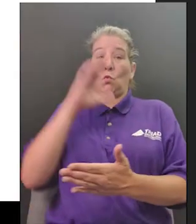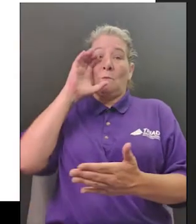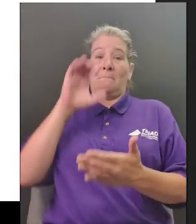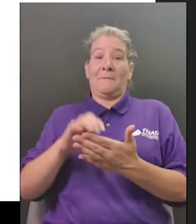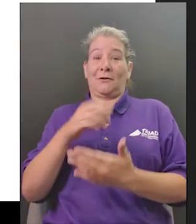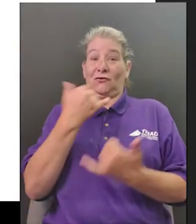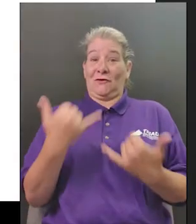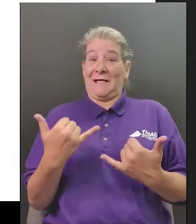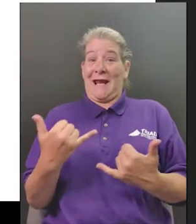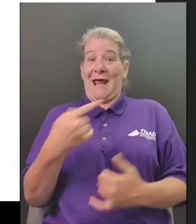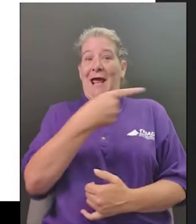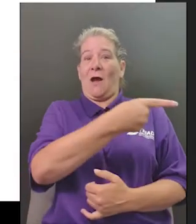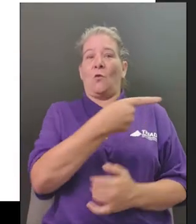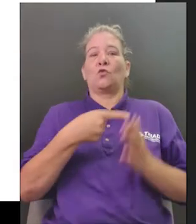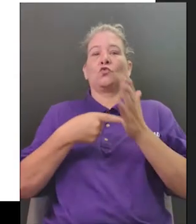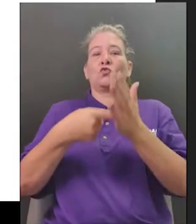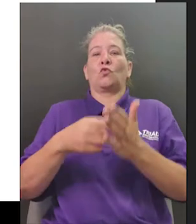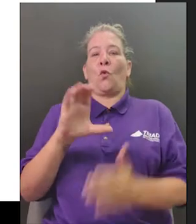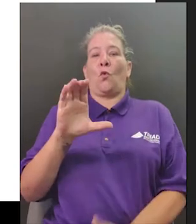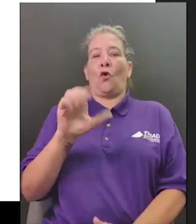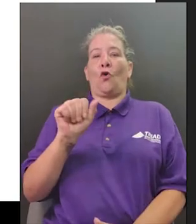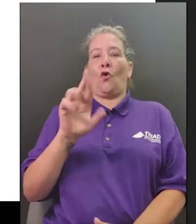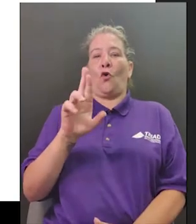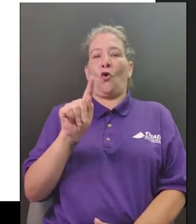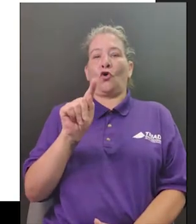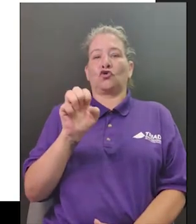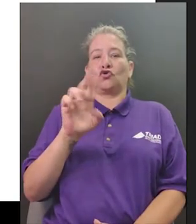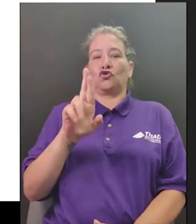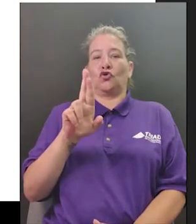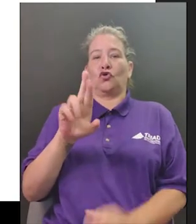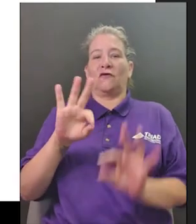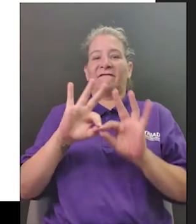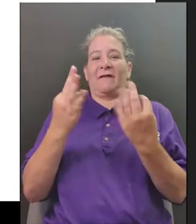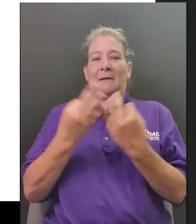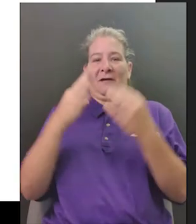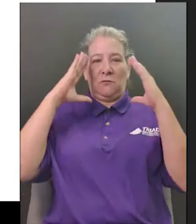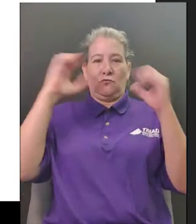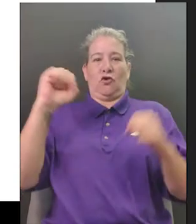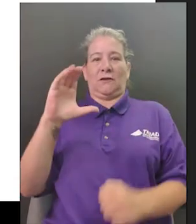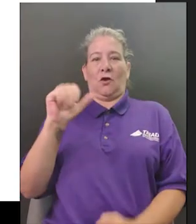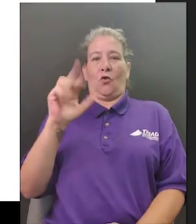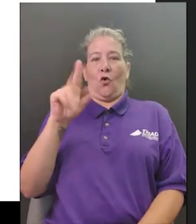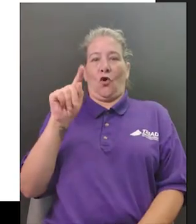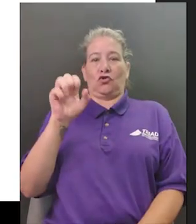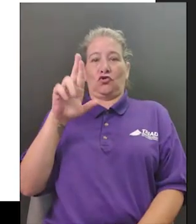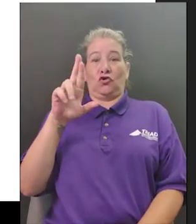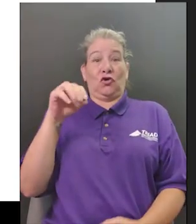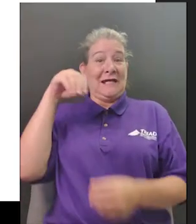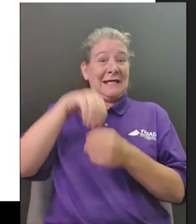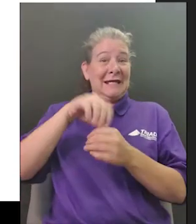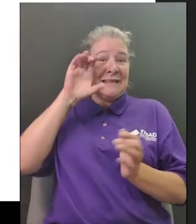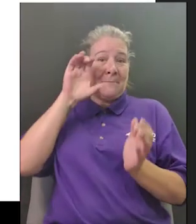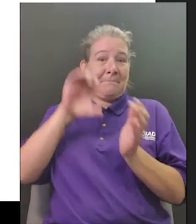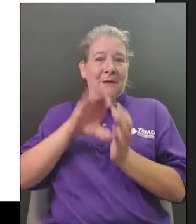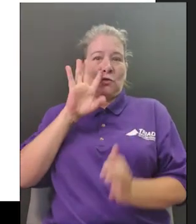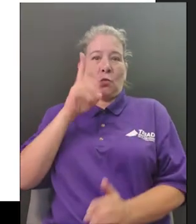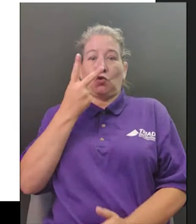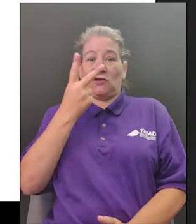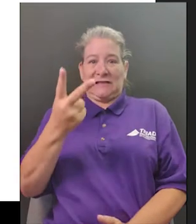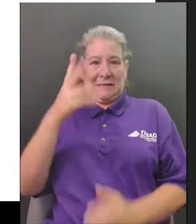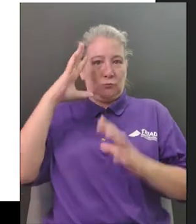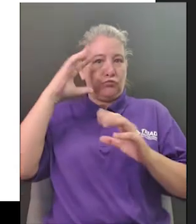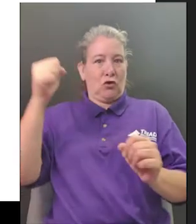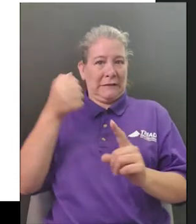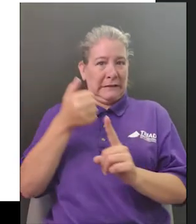in the center participating in a parade so sometimes parades are part of our july